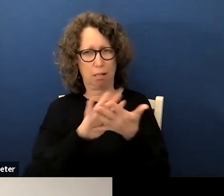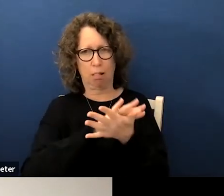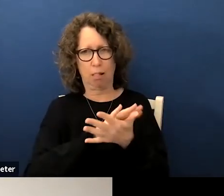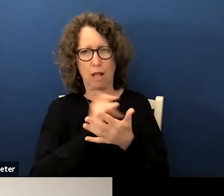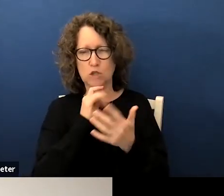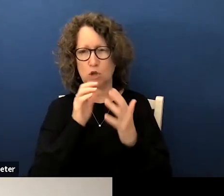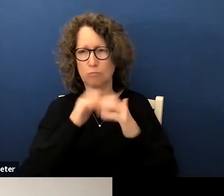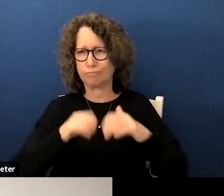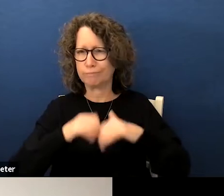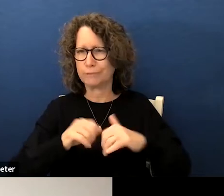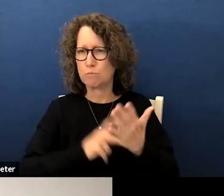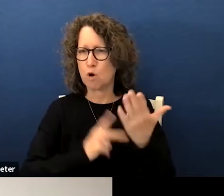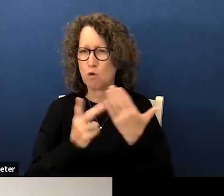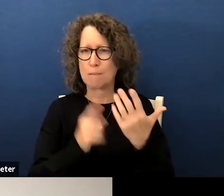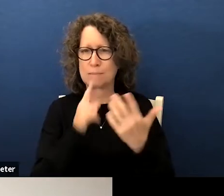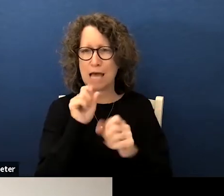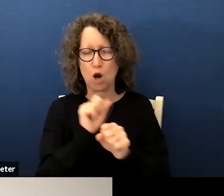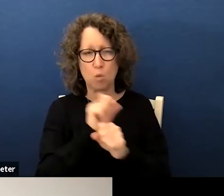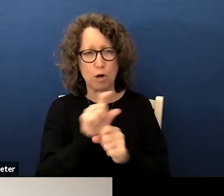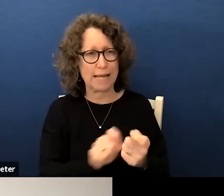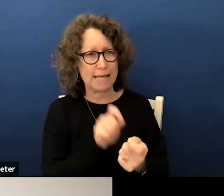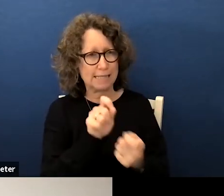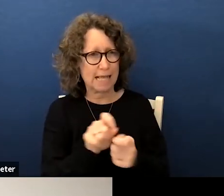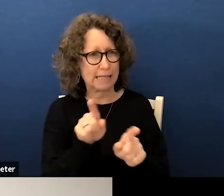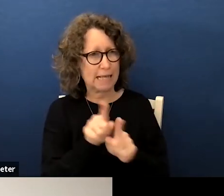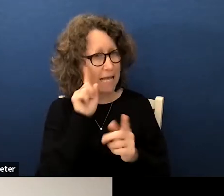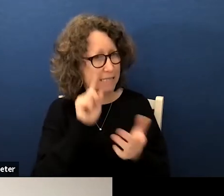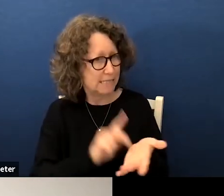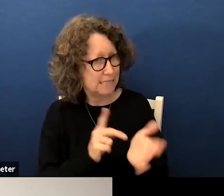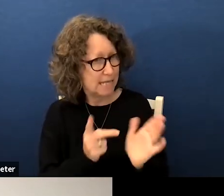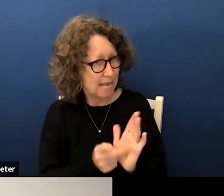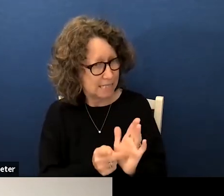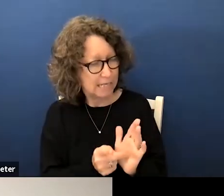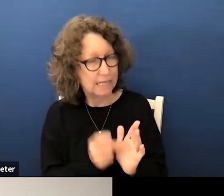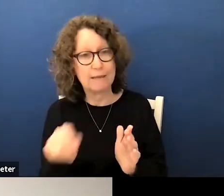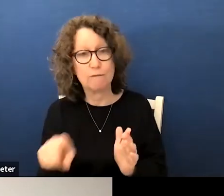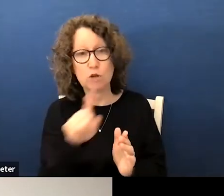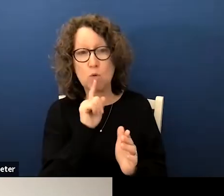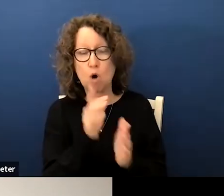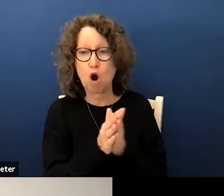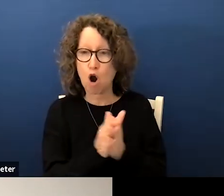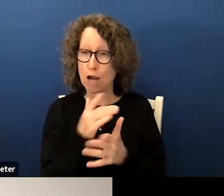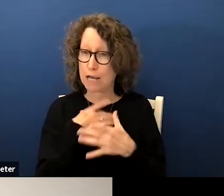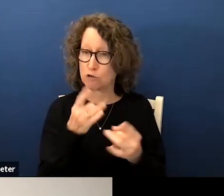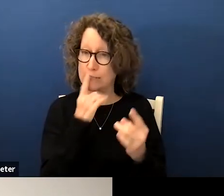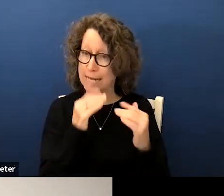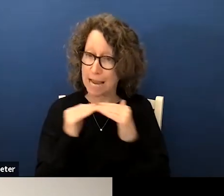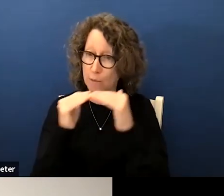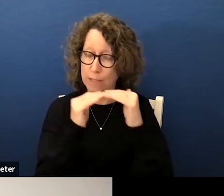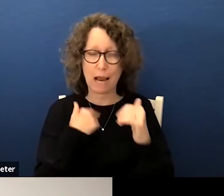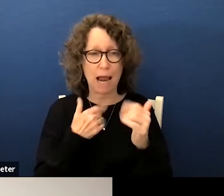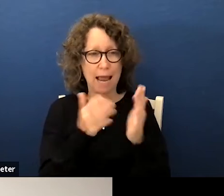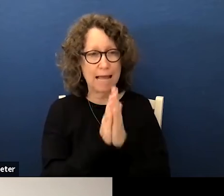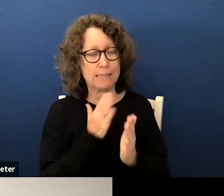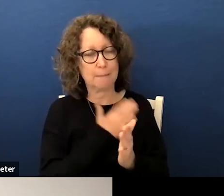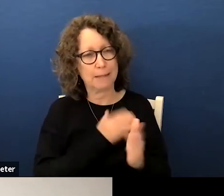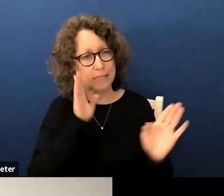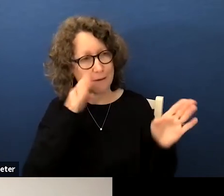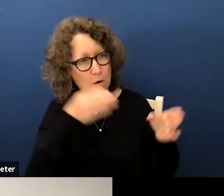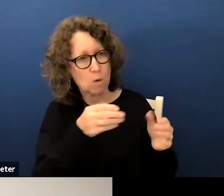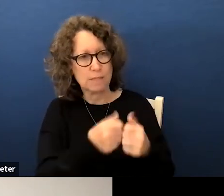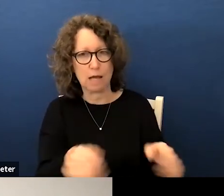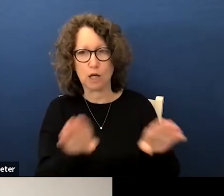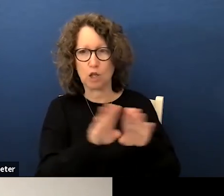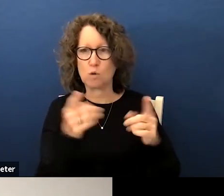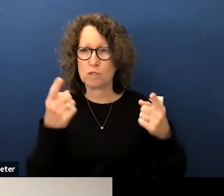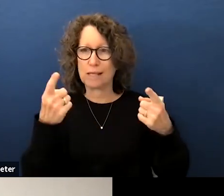dismantle programs that are working exactly as intended if you are indeed interested in equity i request that you please focus on closing